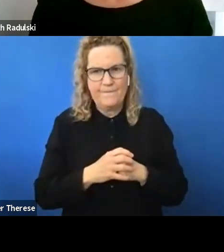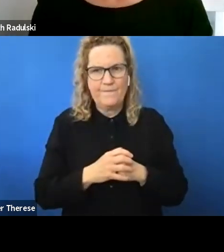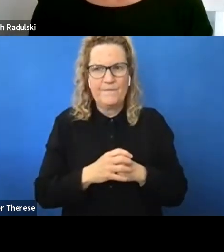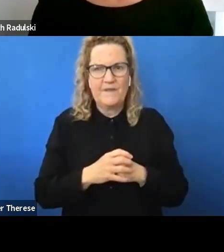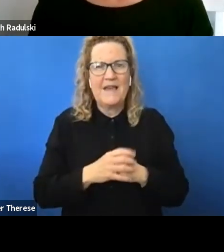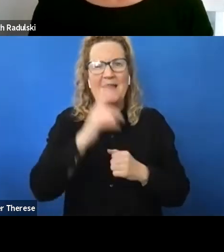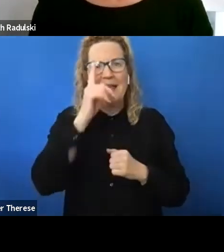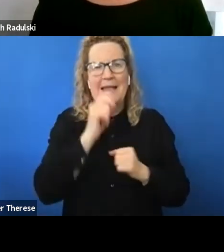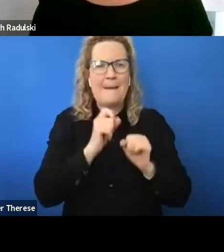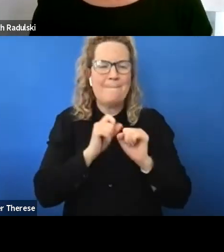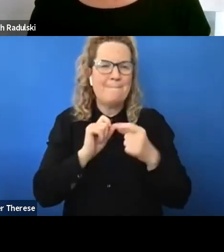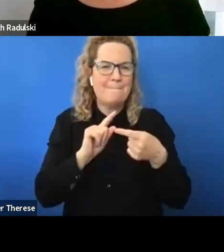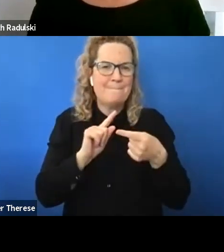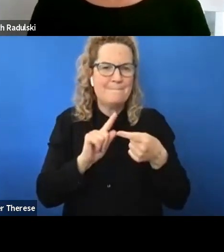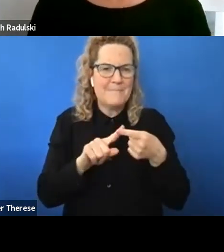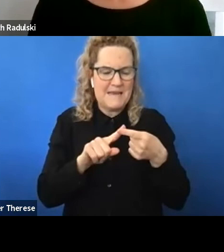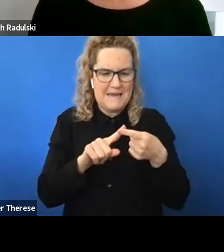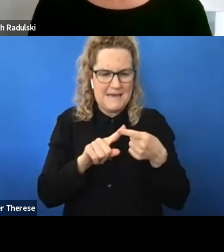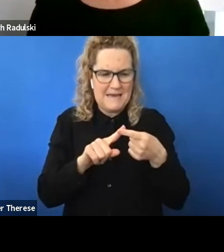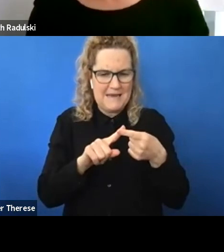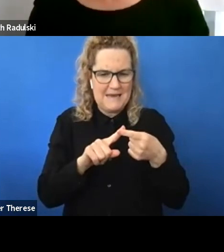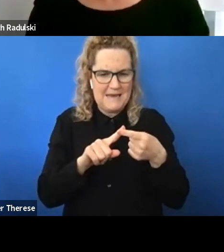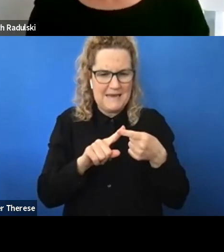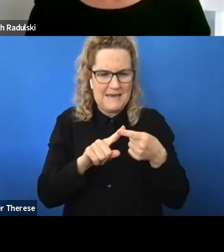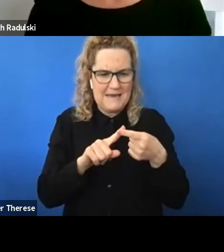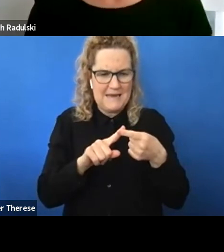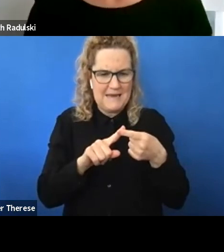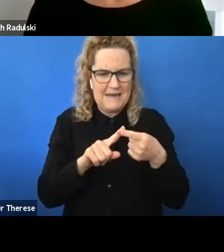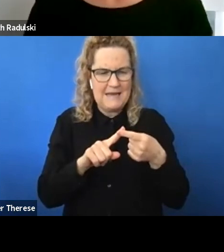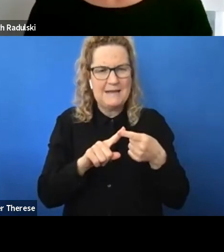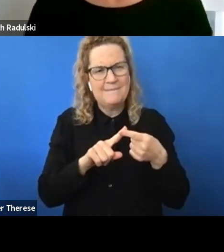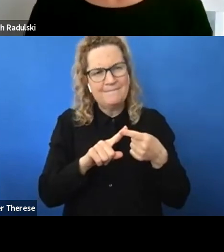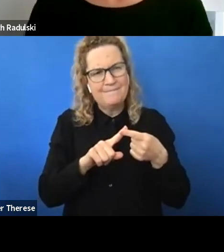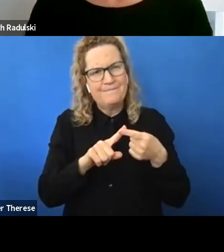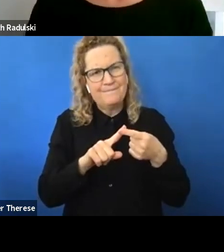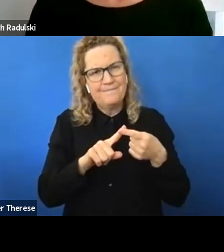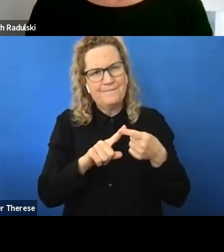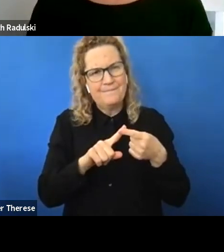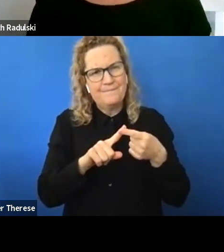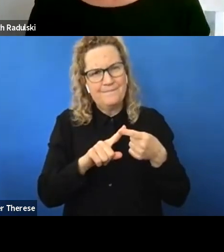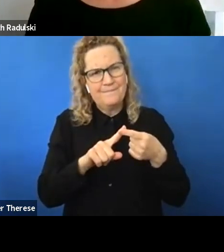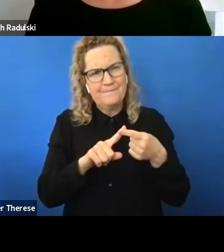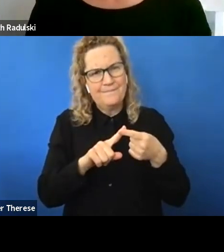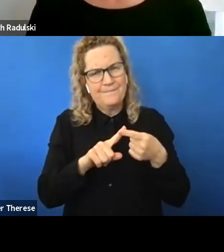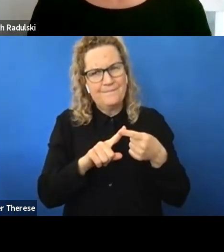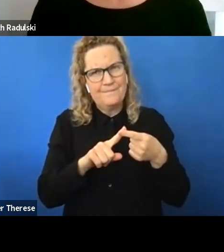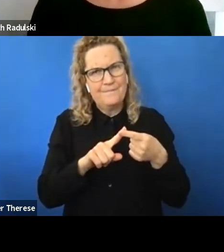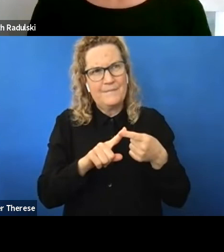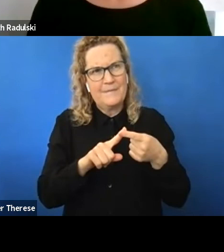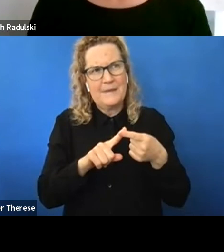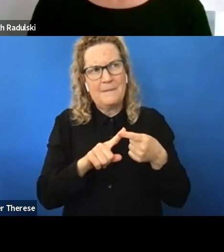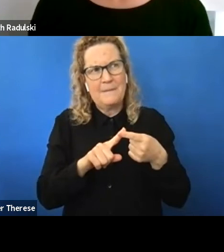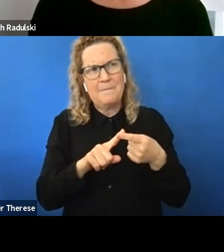i think there can be difficulties and tensions amongst student cohorts more than